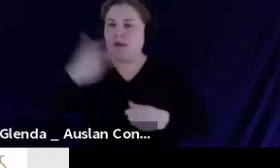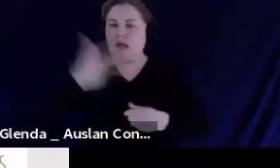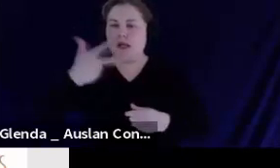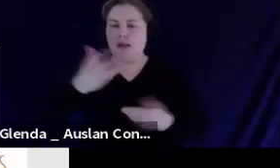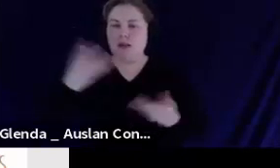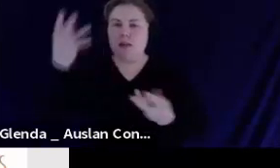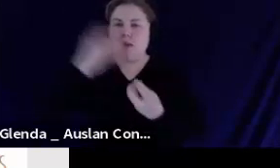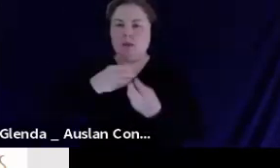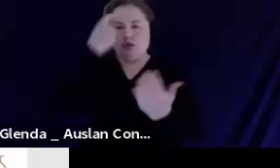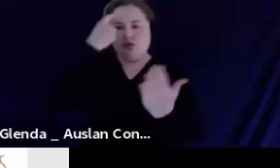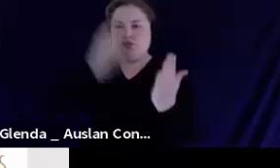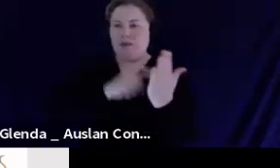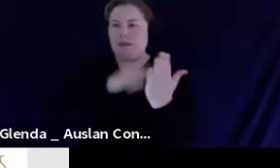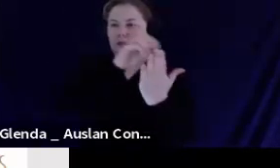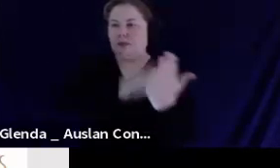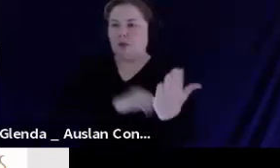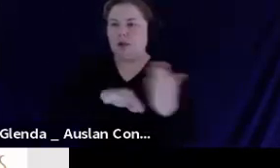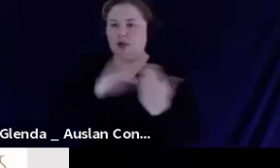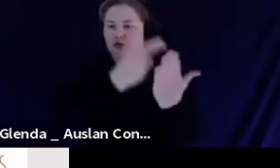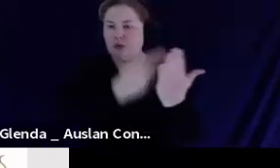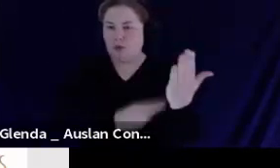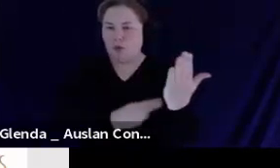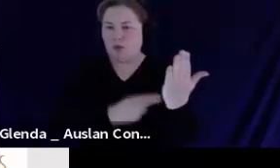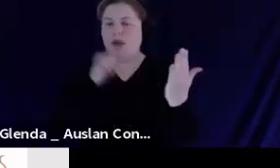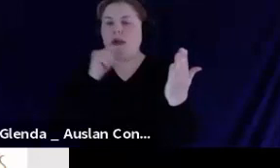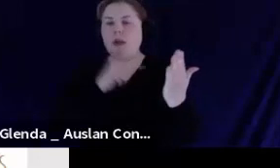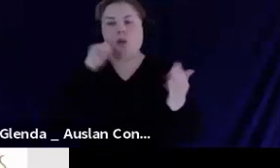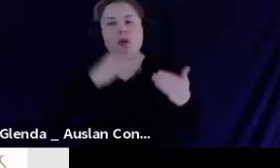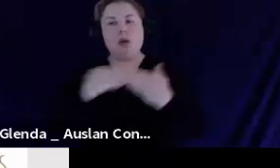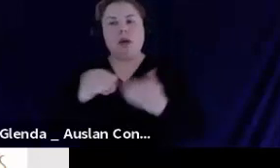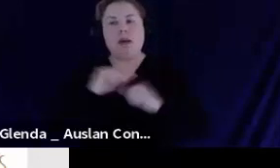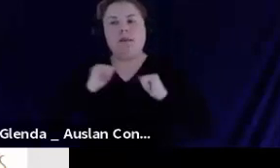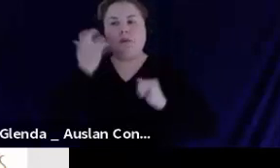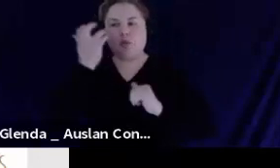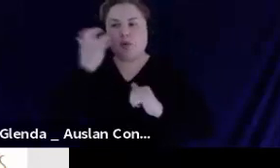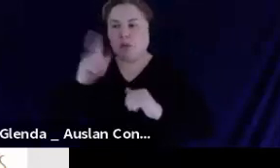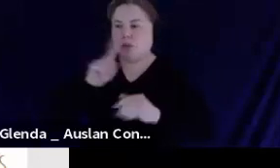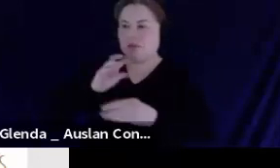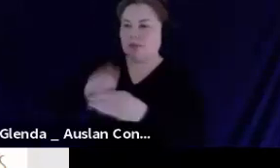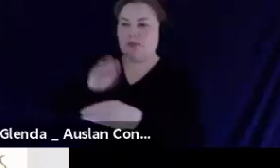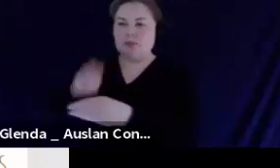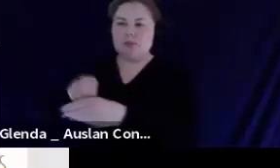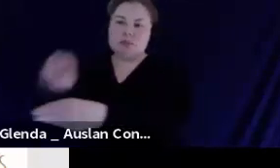that have been put into the report and these are going to guide our activities going forward.